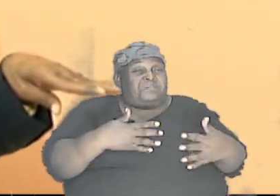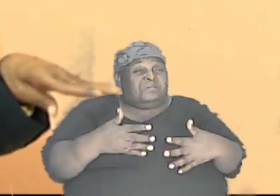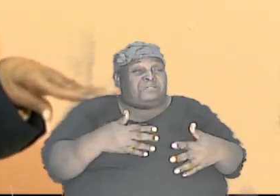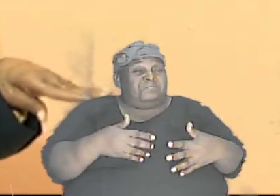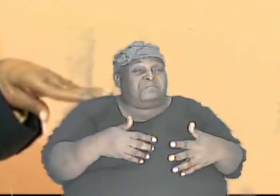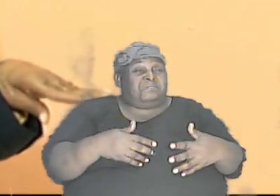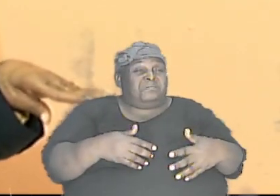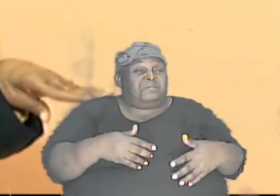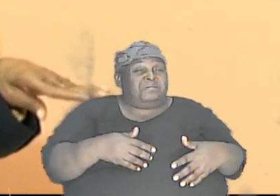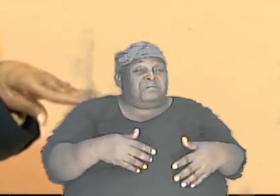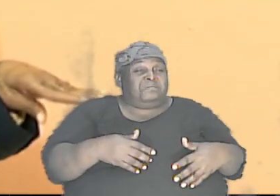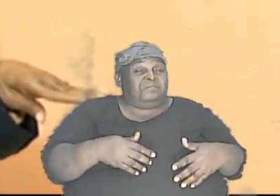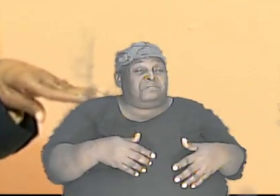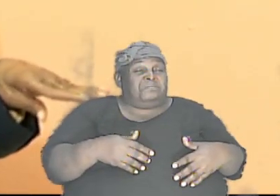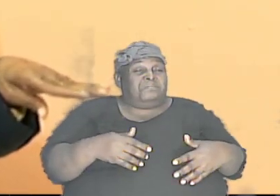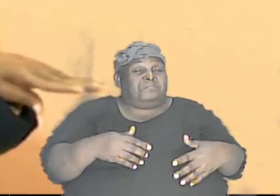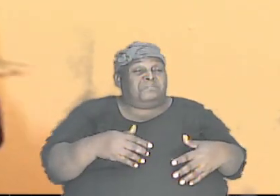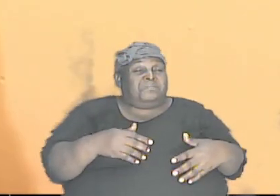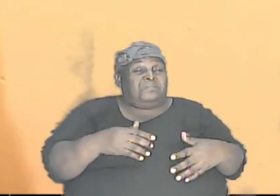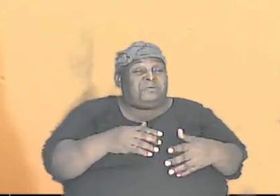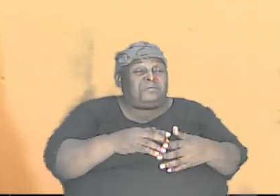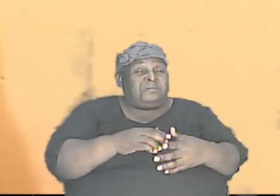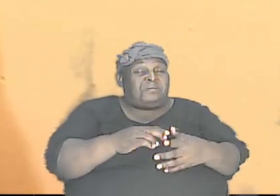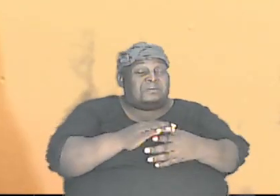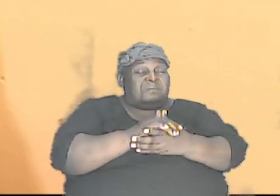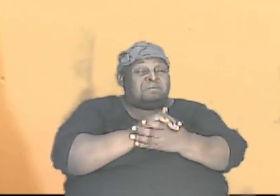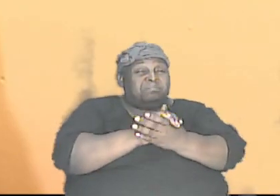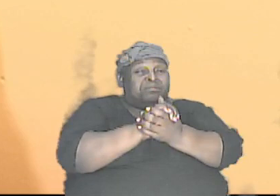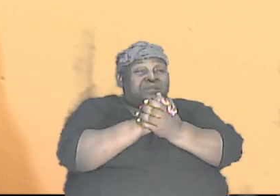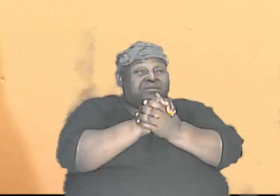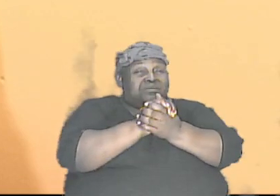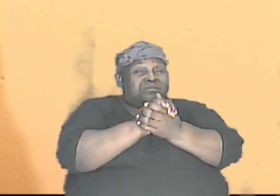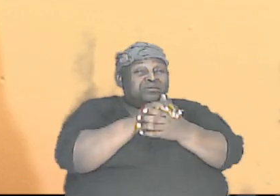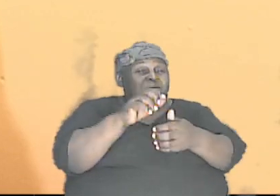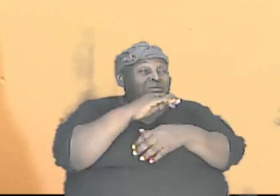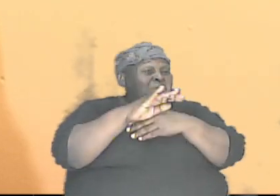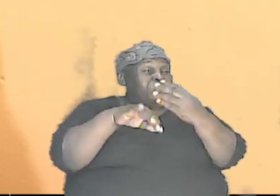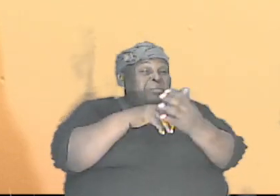A's married to her with all their common A's.